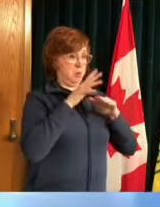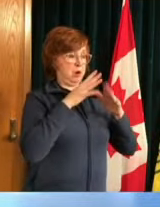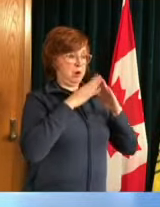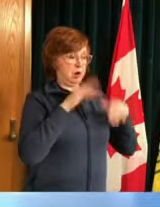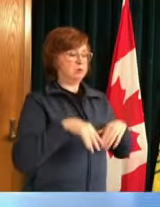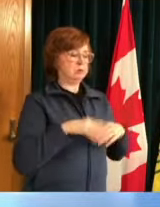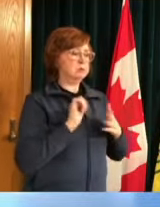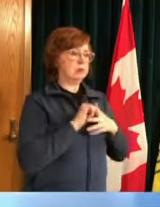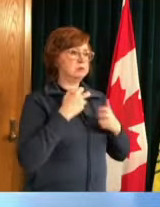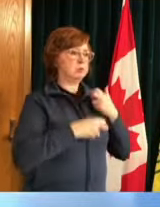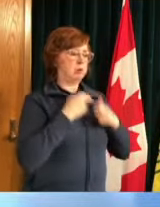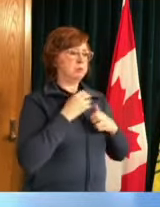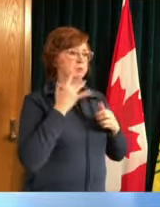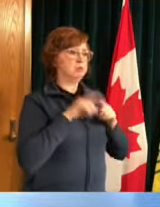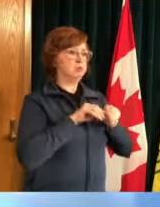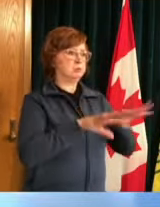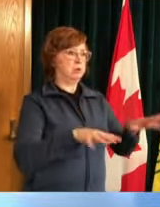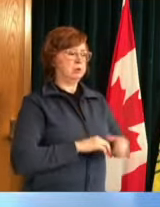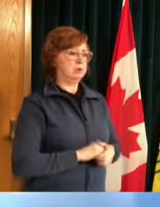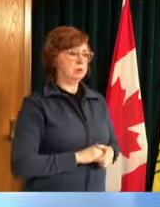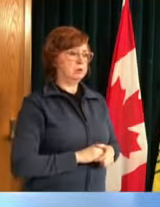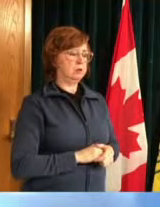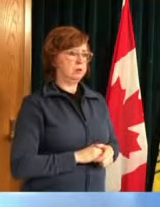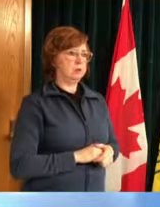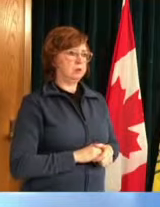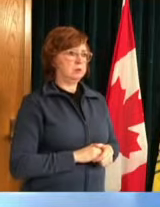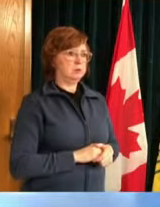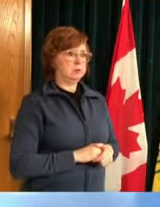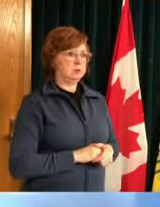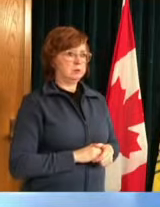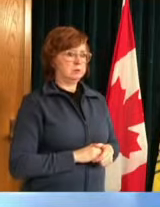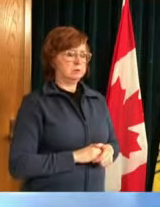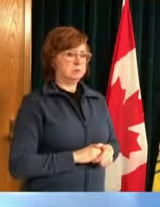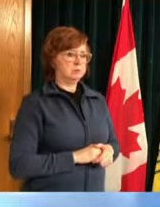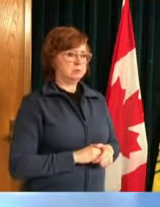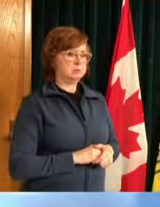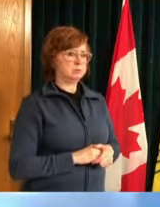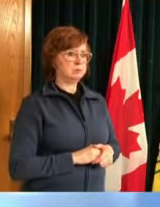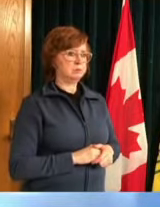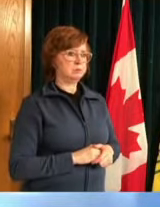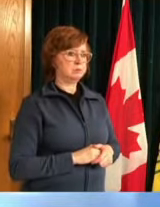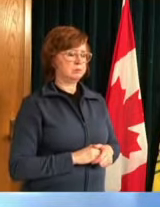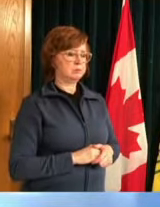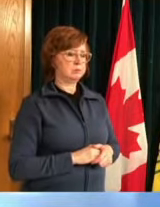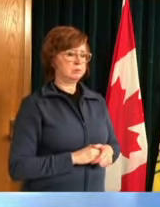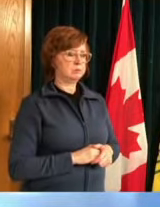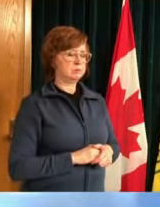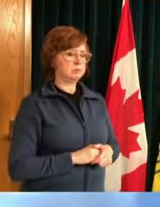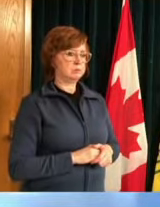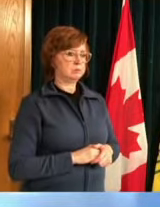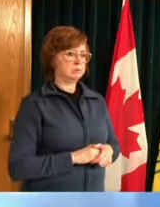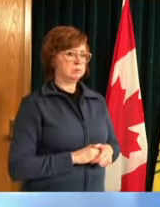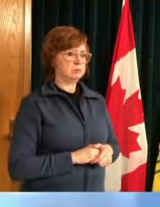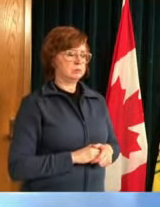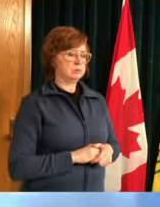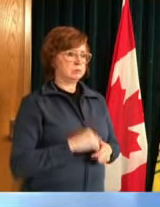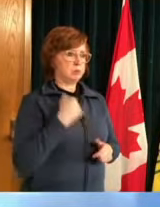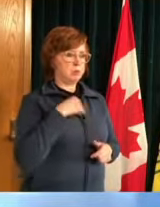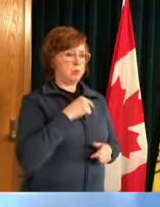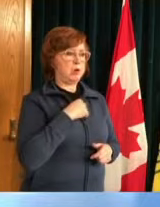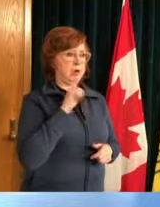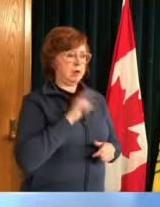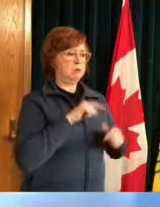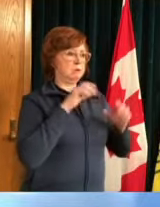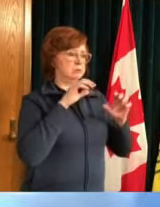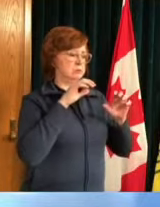and we now have capacity to you know assist in isolated isolating if you can't safely isolate at home in any situation